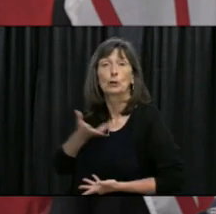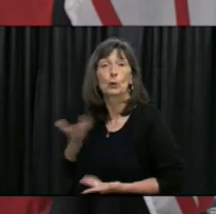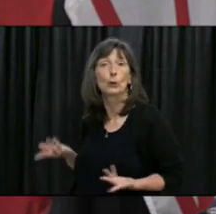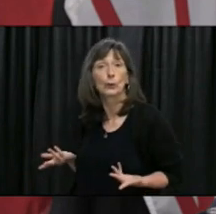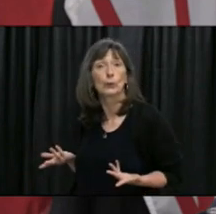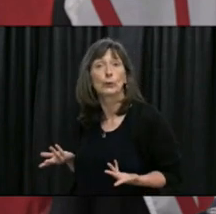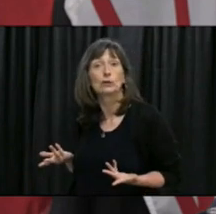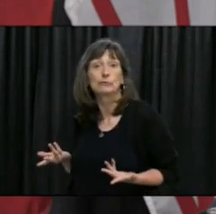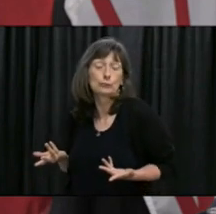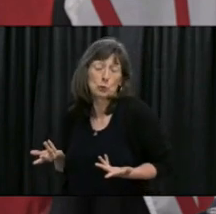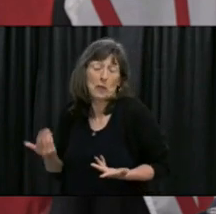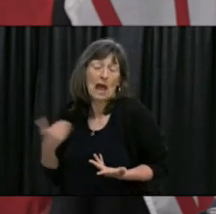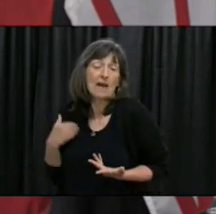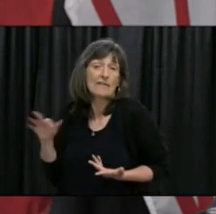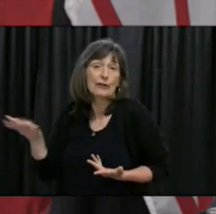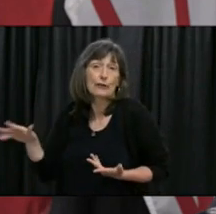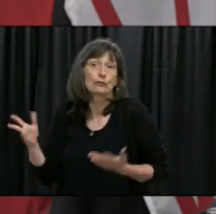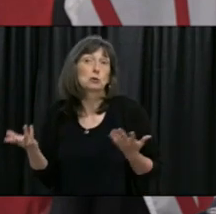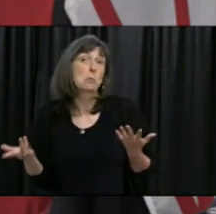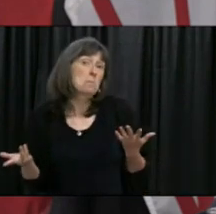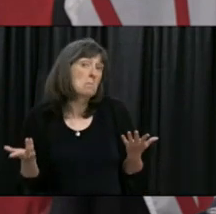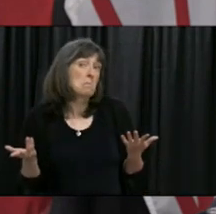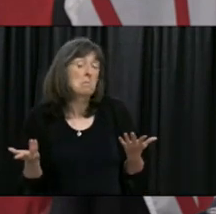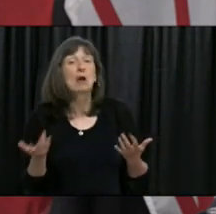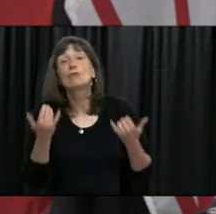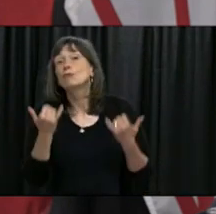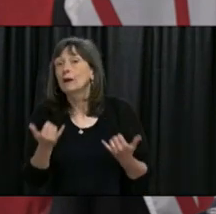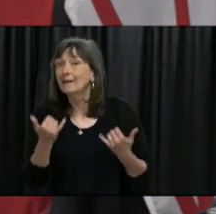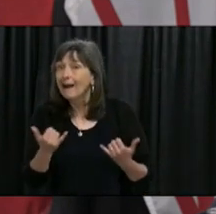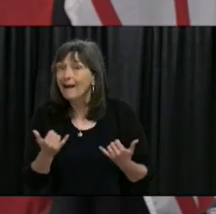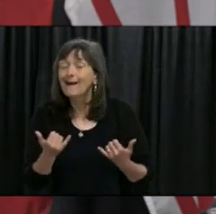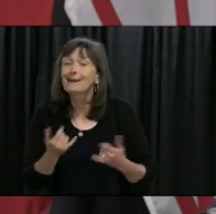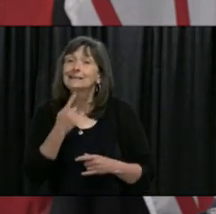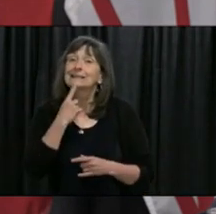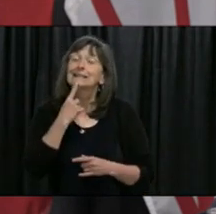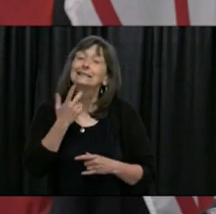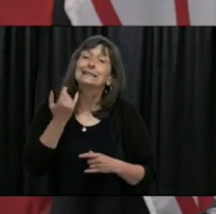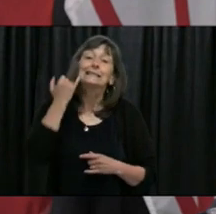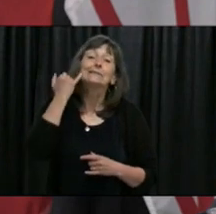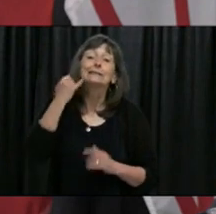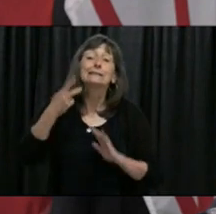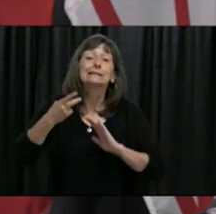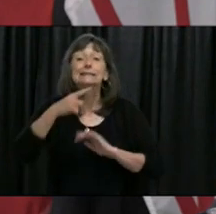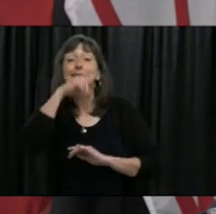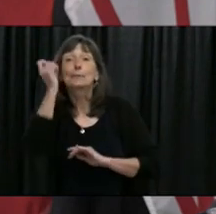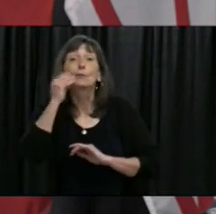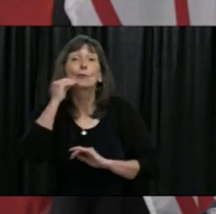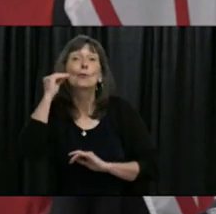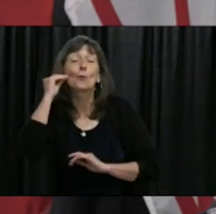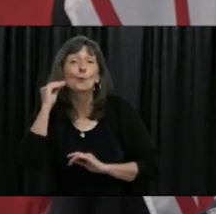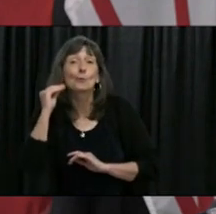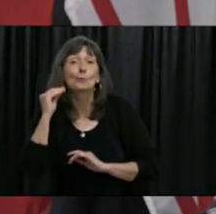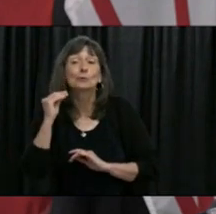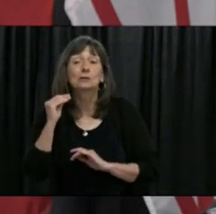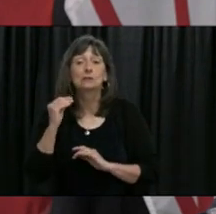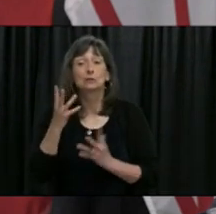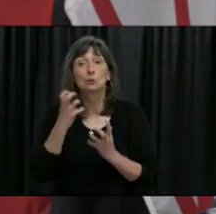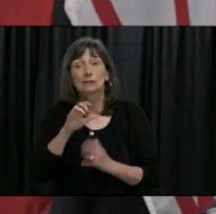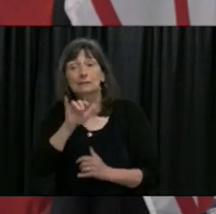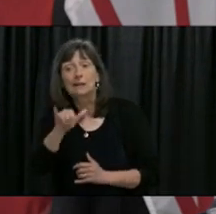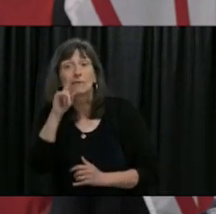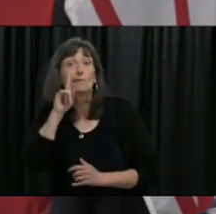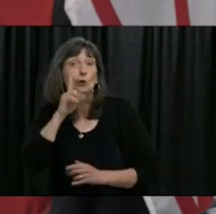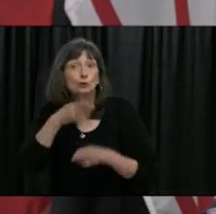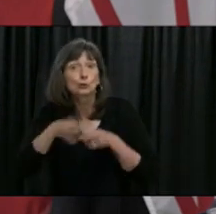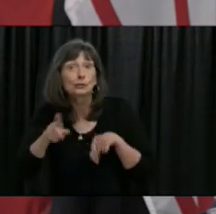provision that are put in place so right now we're just asking for people that have those secondary residents and want to come to Newfoundland and Labrador we